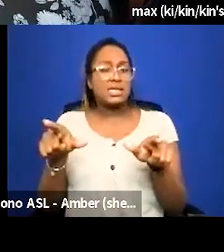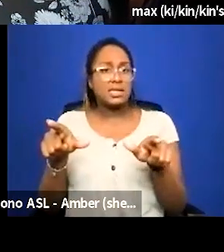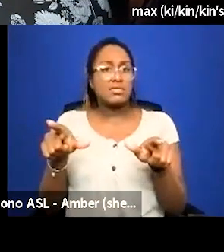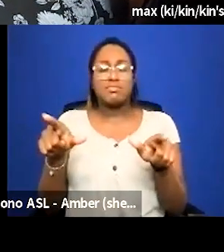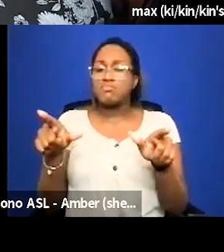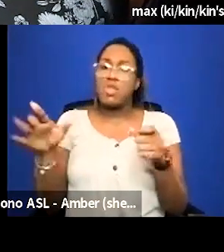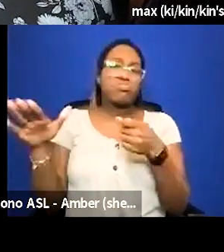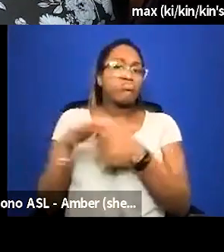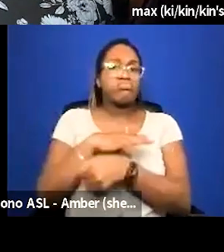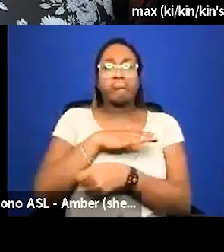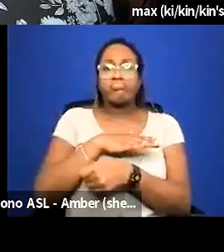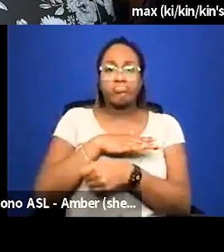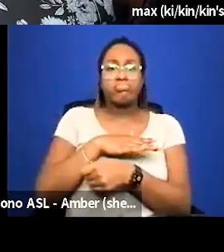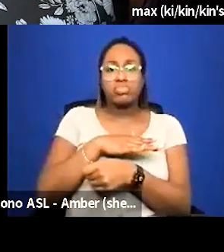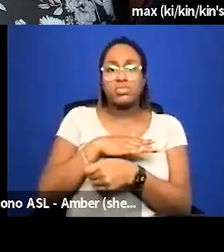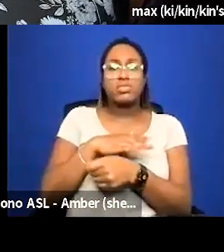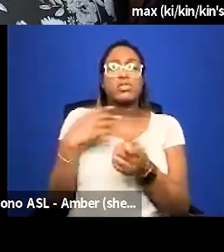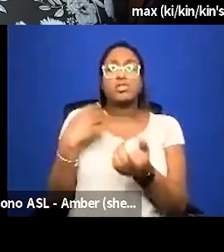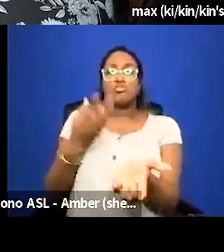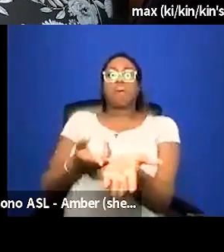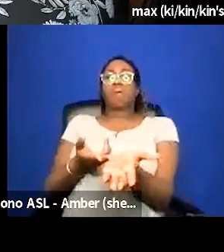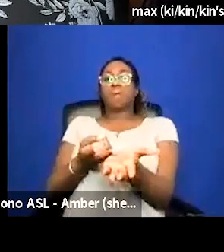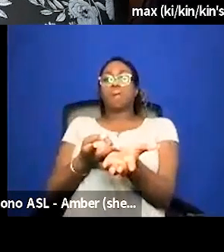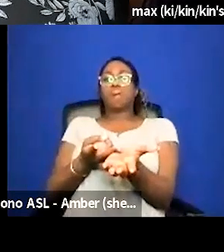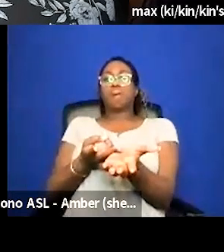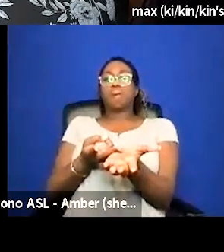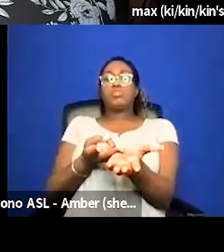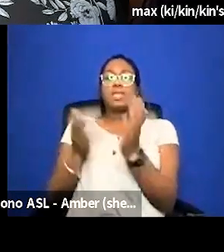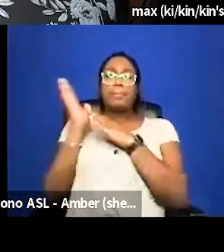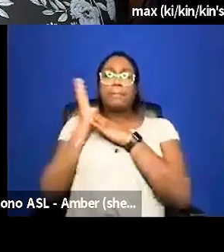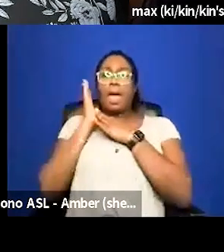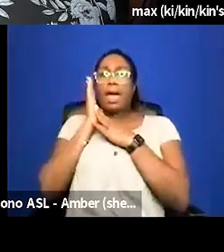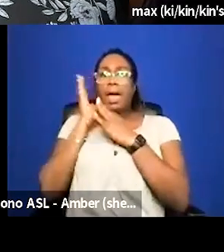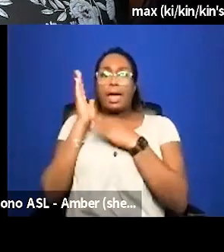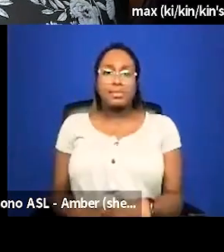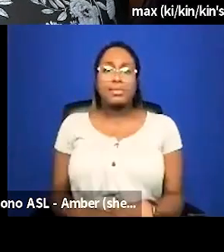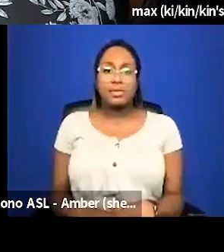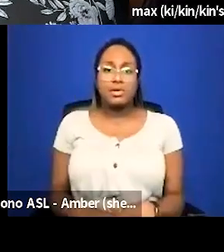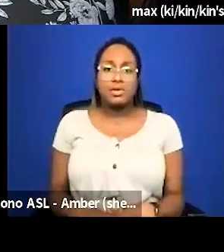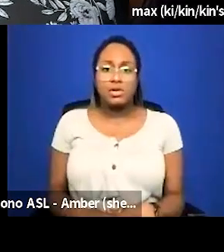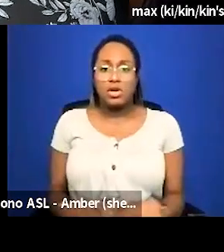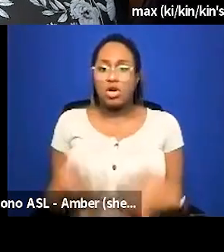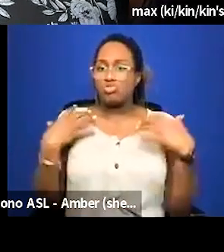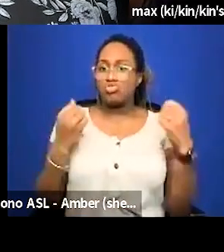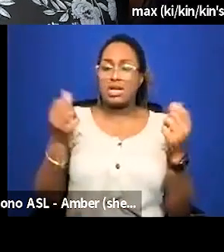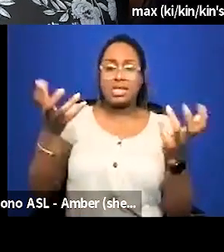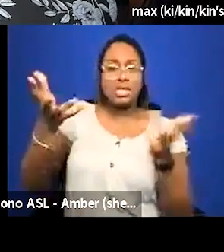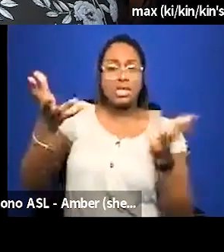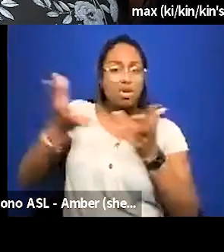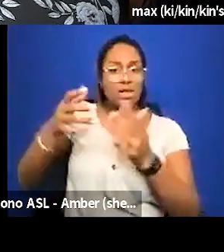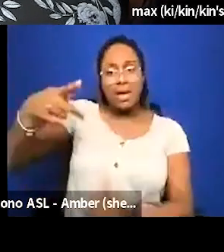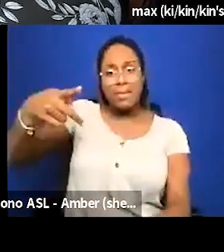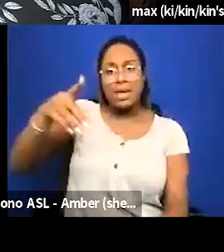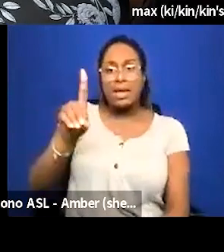reclined like in the bed strength um strength uh pdf interactive pdf that you